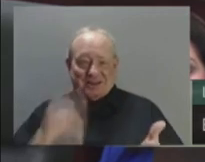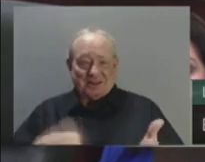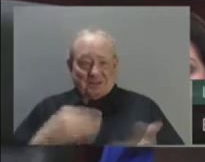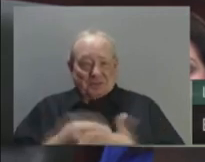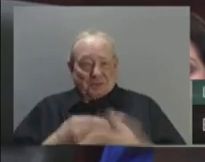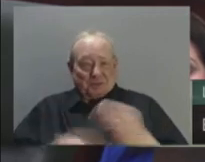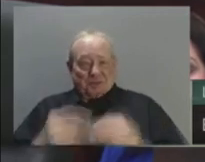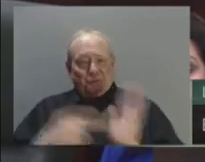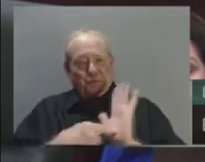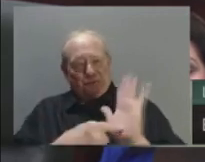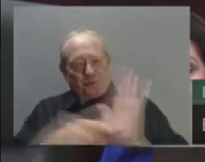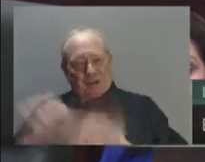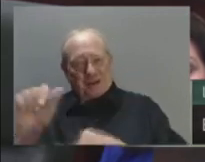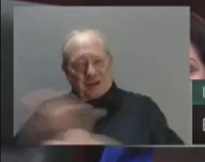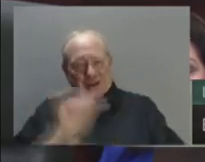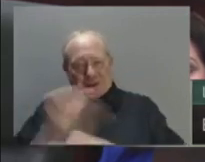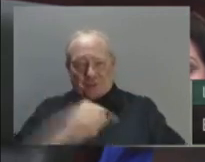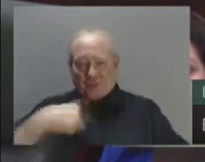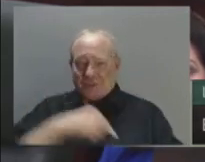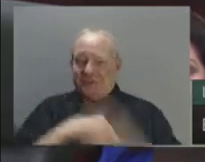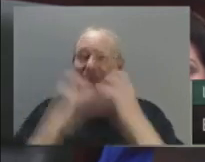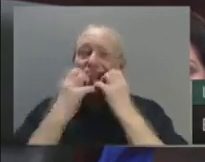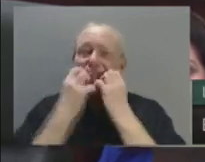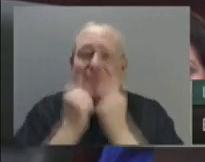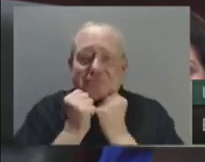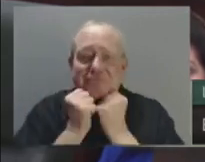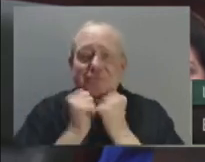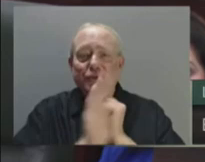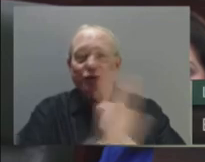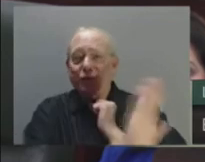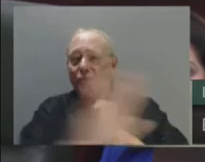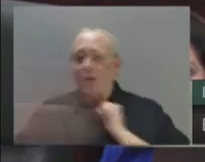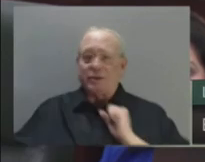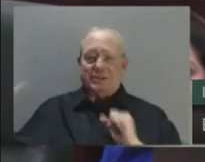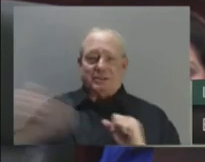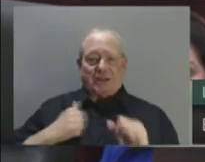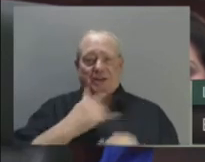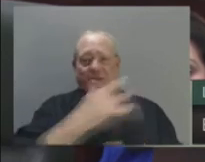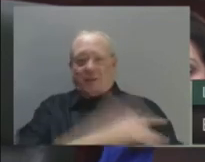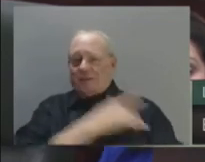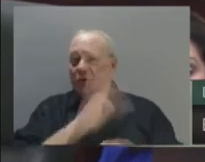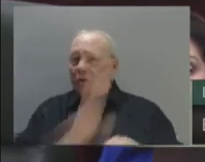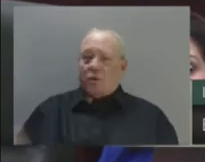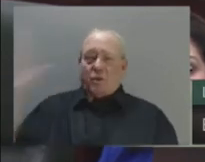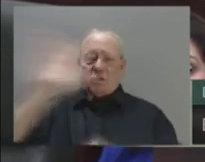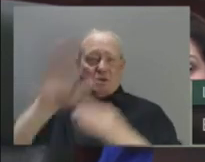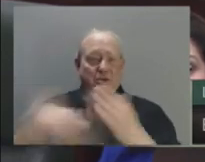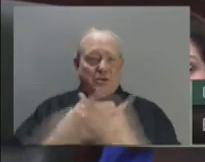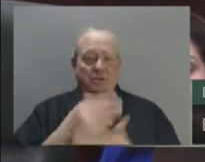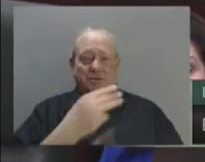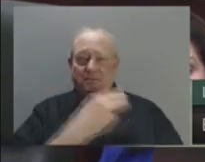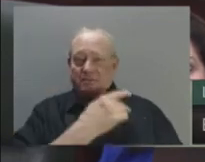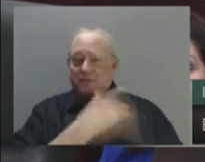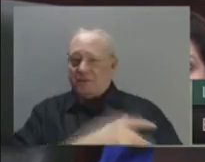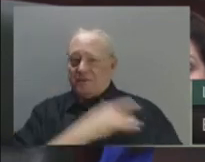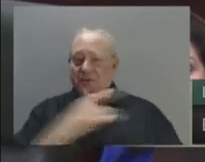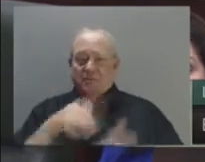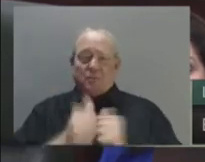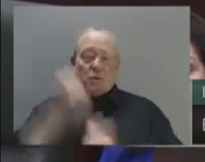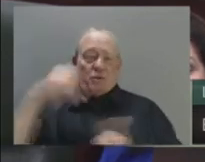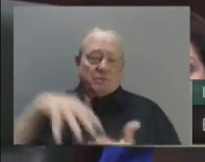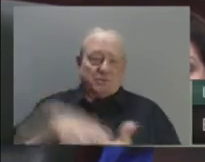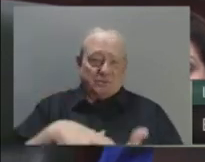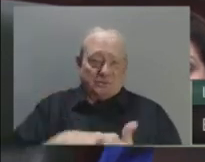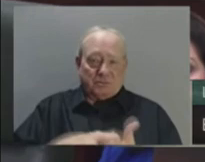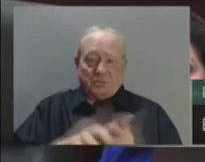ministries for the most vulnerable and those who need a hand up. $117 million will expand mental health services